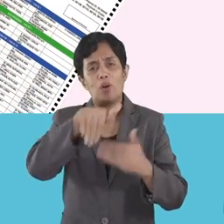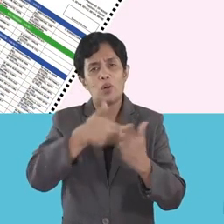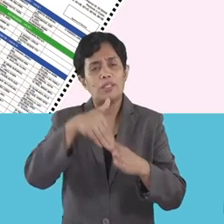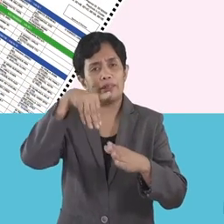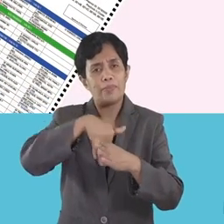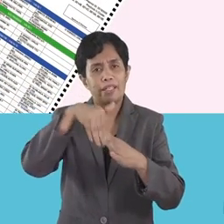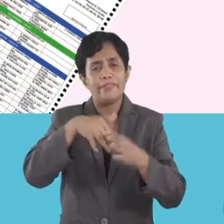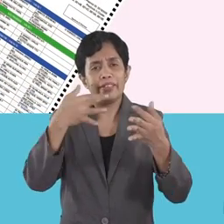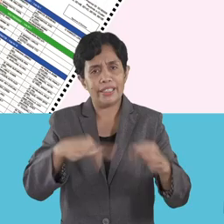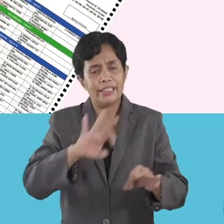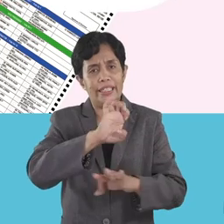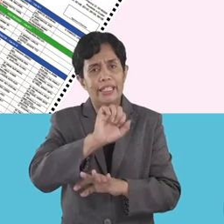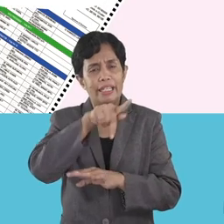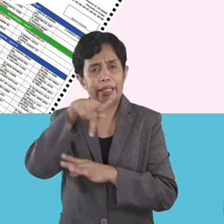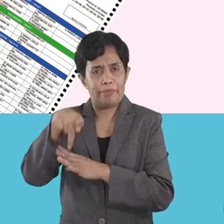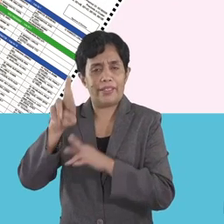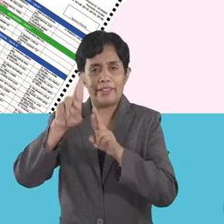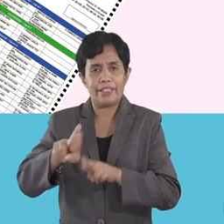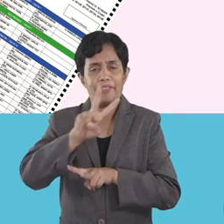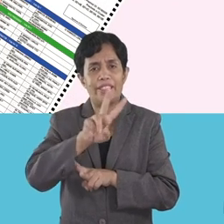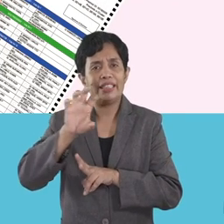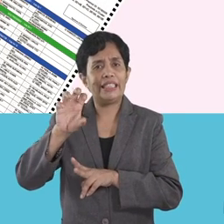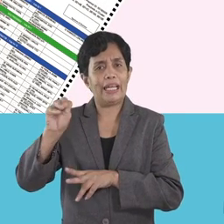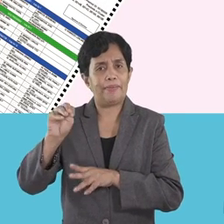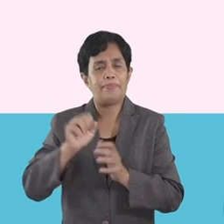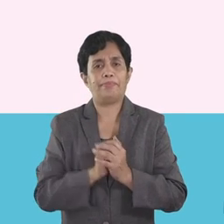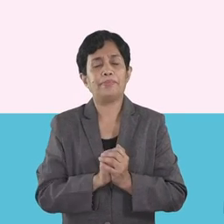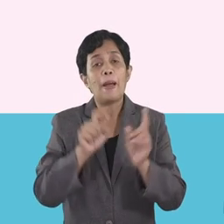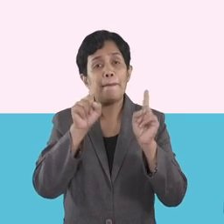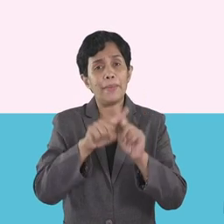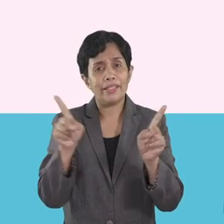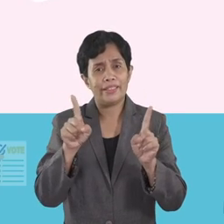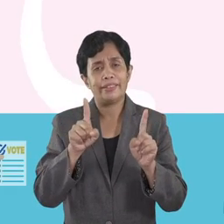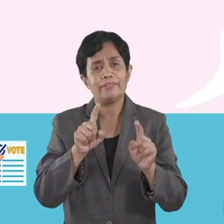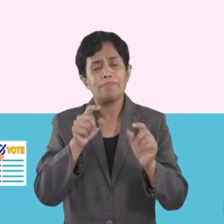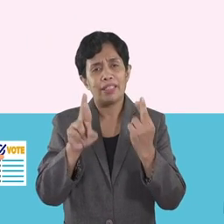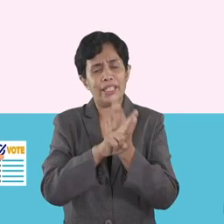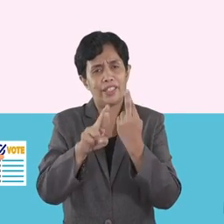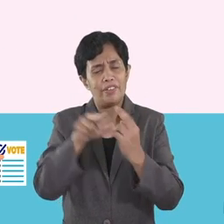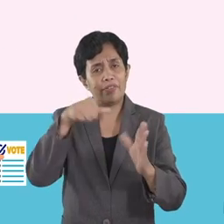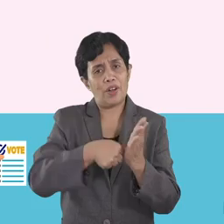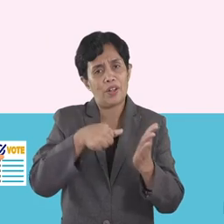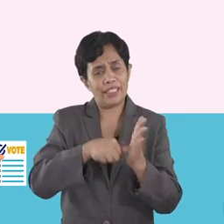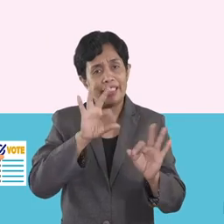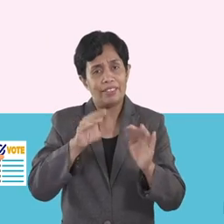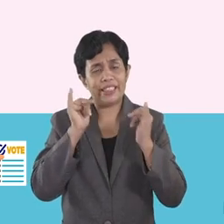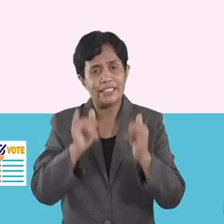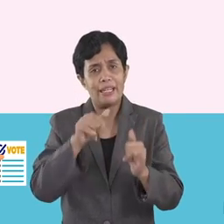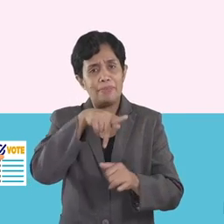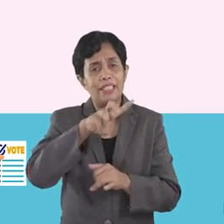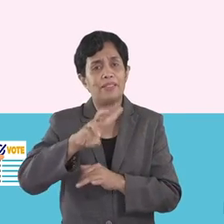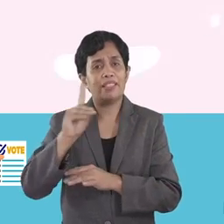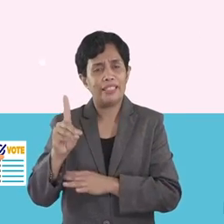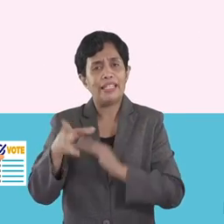accomplished in the EAPPs into their respective VCMs. However, like in regular voting, if there are